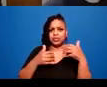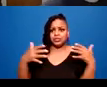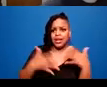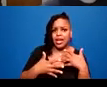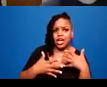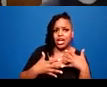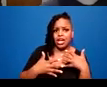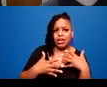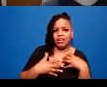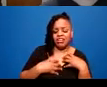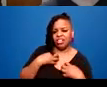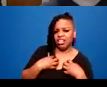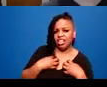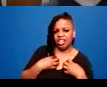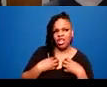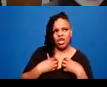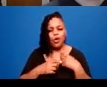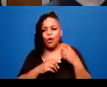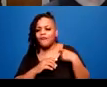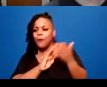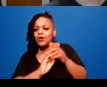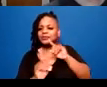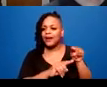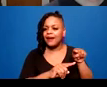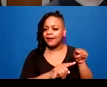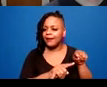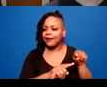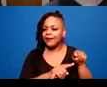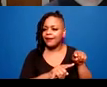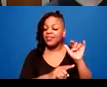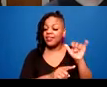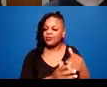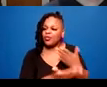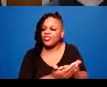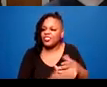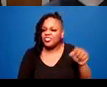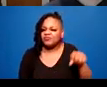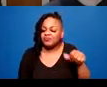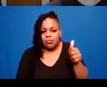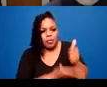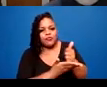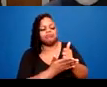which have proven to be helpful in the past or have led them to safety.